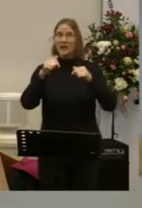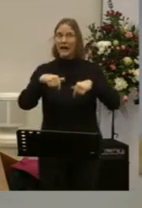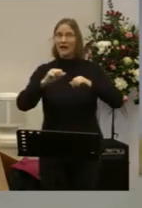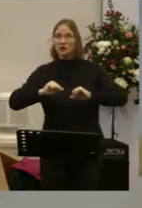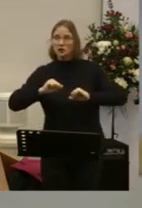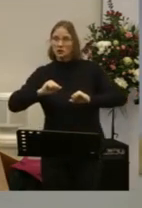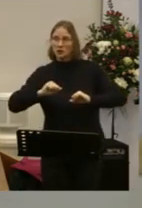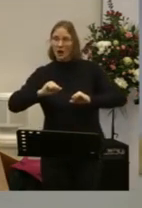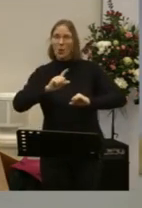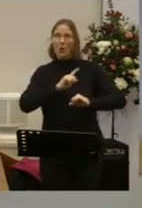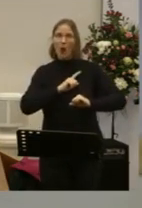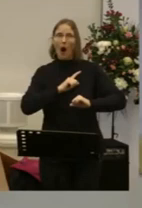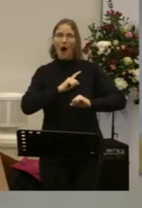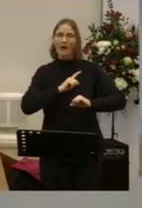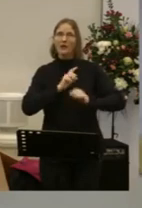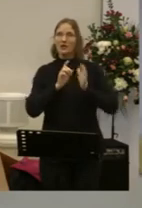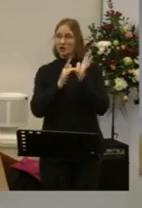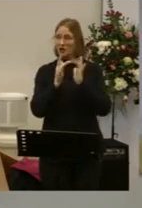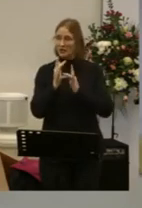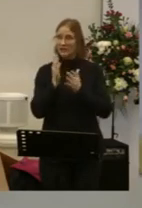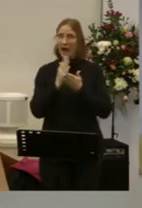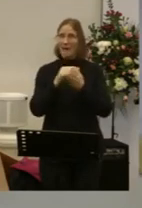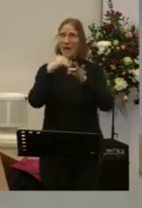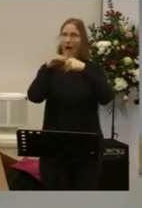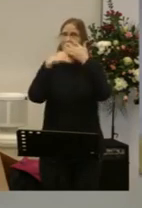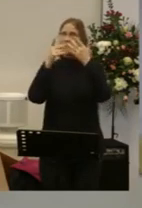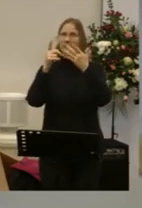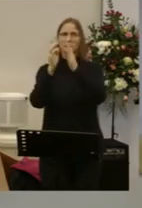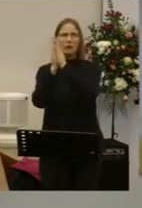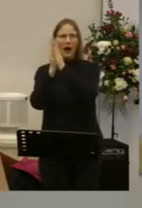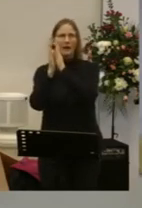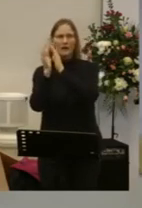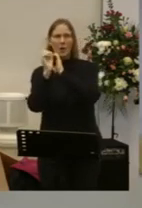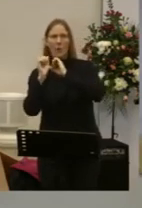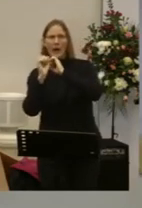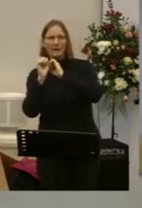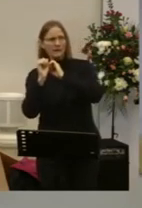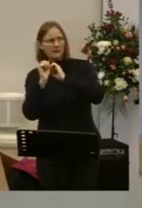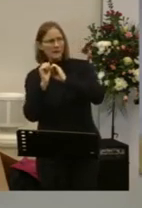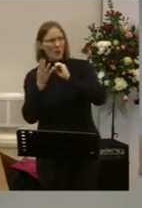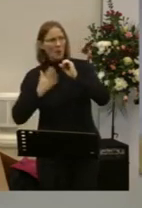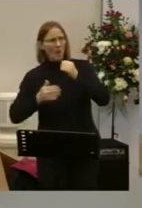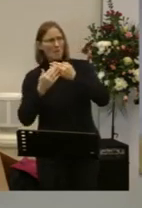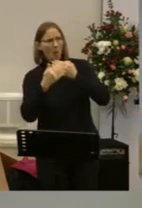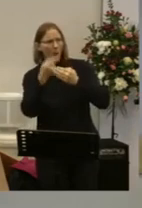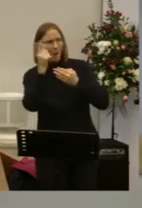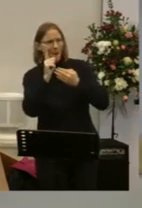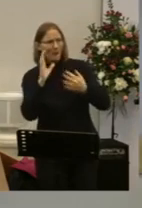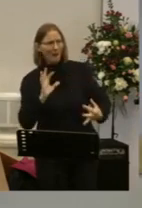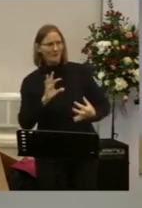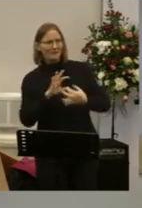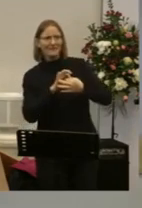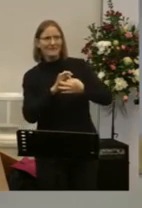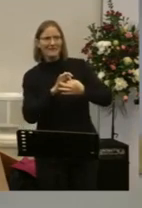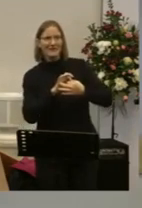Because He's waiting for In his infinite mercy More people to come to him And he